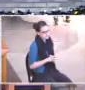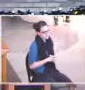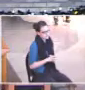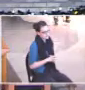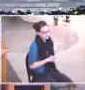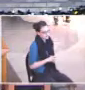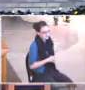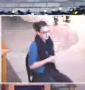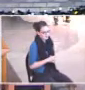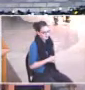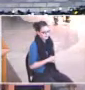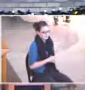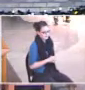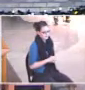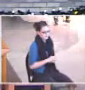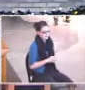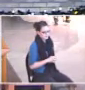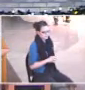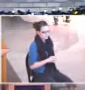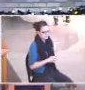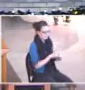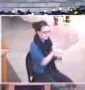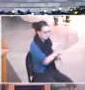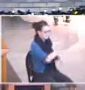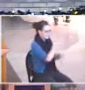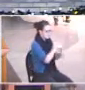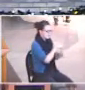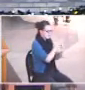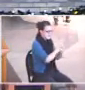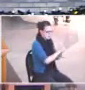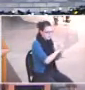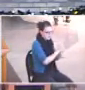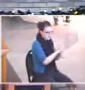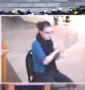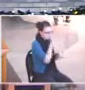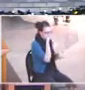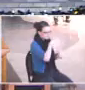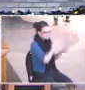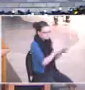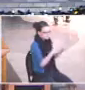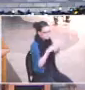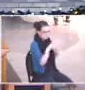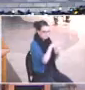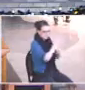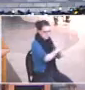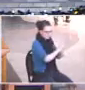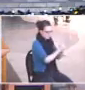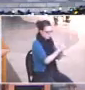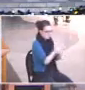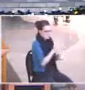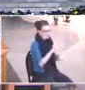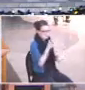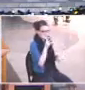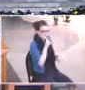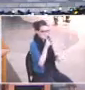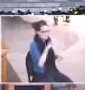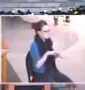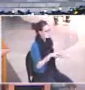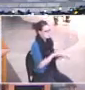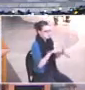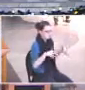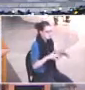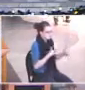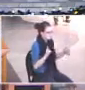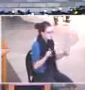They find him in the temple of all places. And this frantic mother goes up to the boy